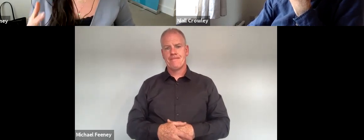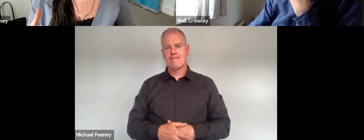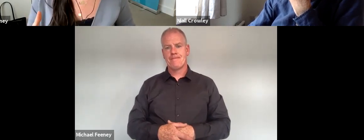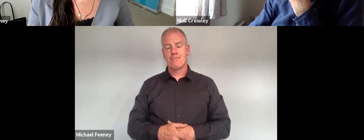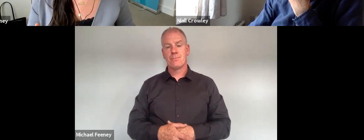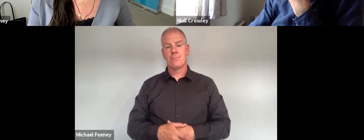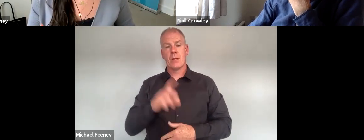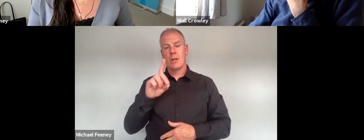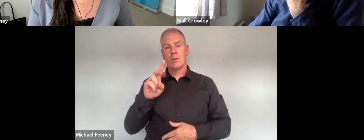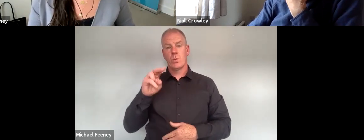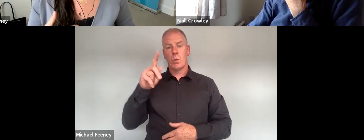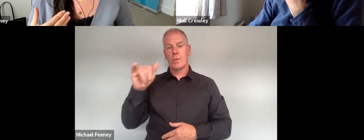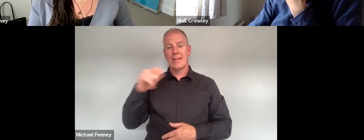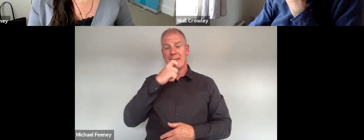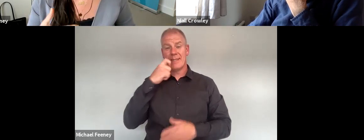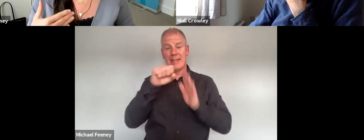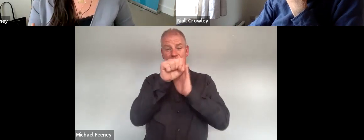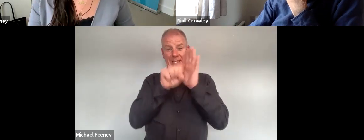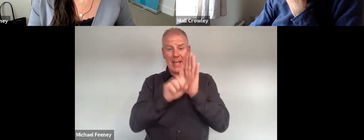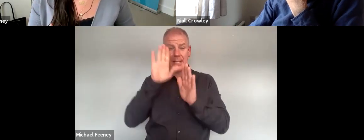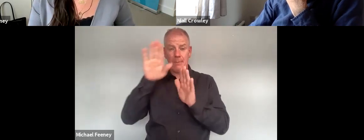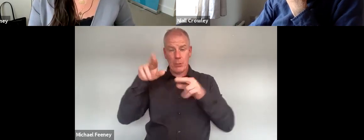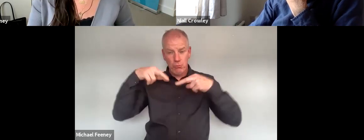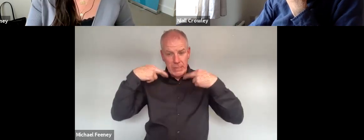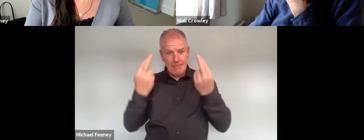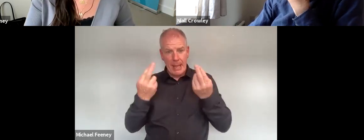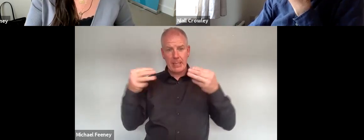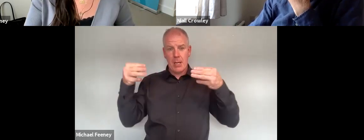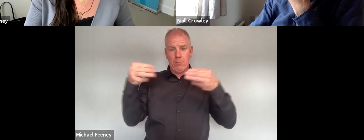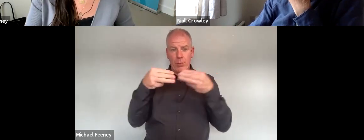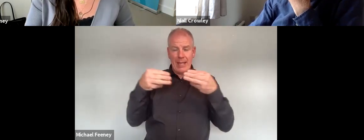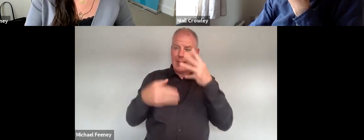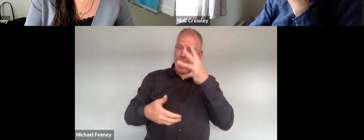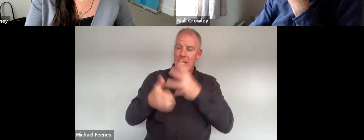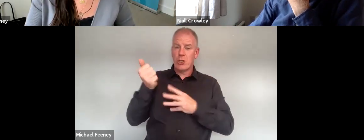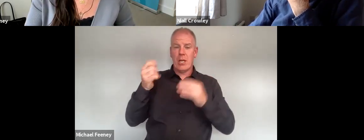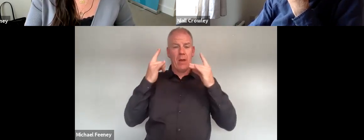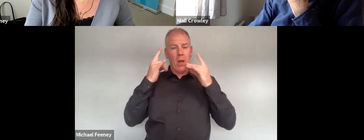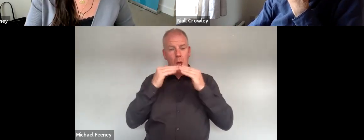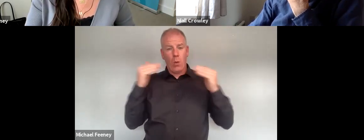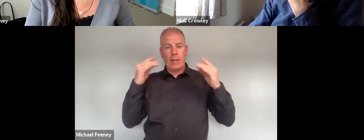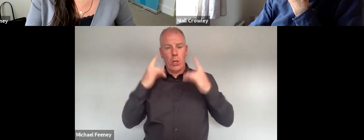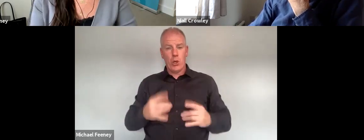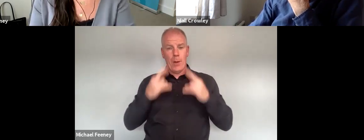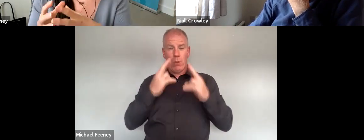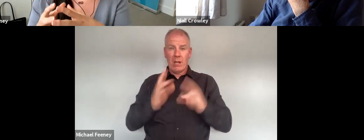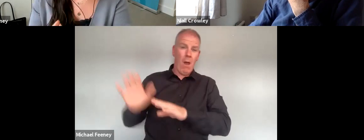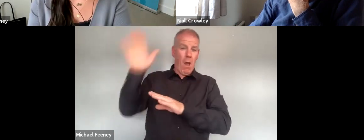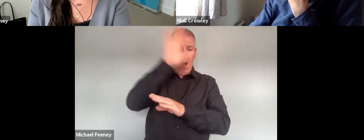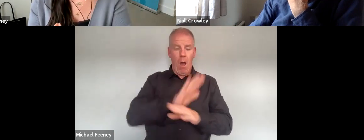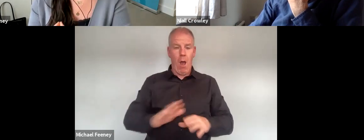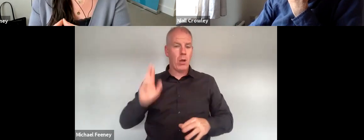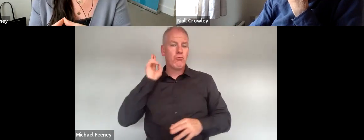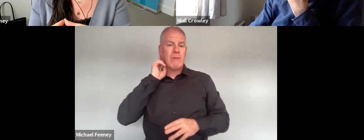duty speaks to the state's obligations to respect protect and fulfil equality and human rights for all residents in Ireland it can be an